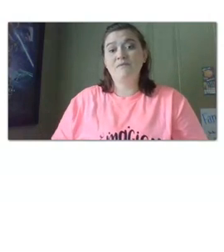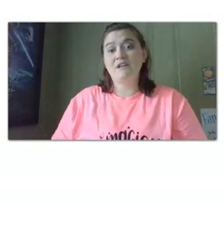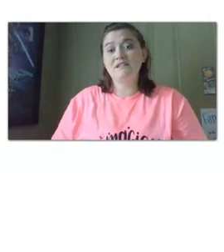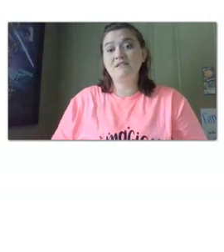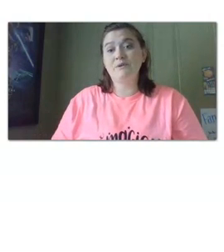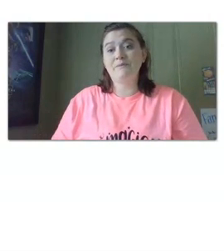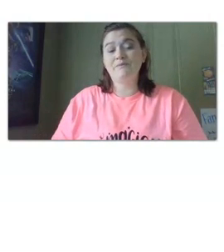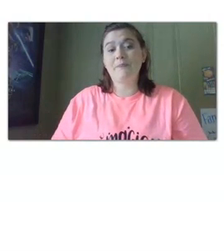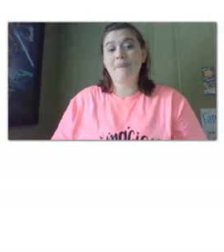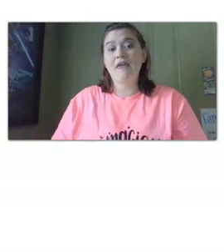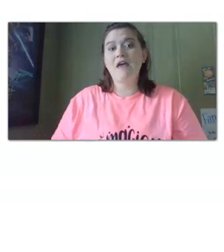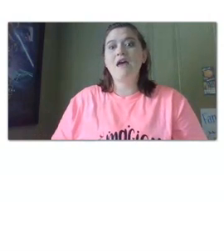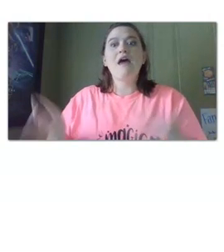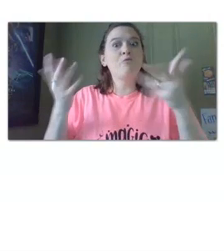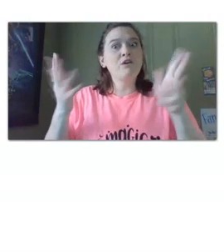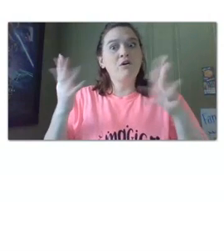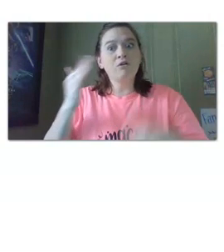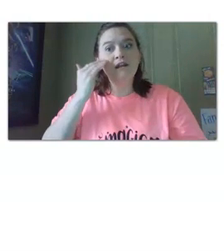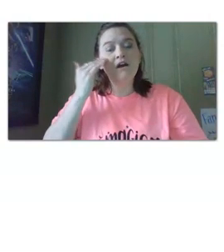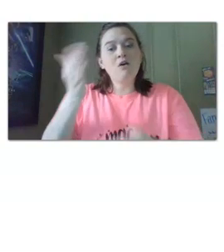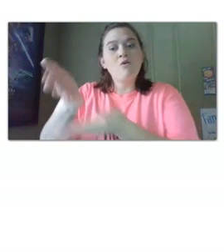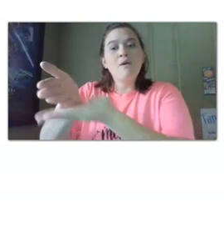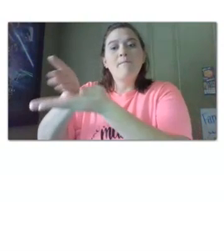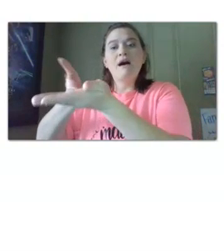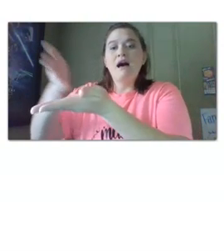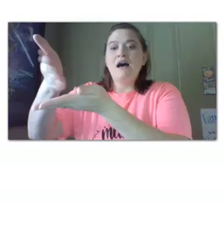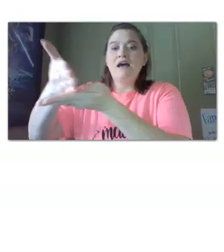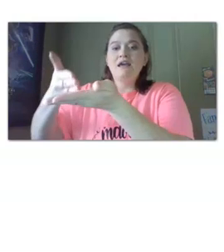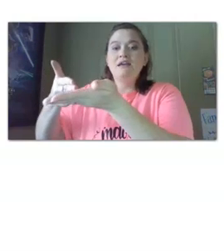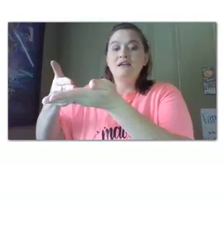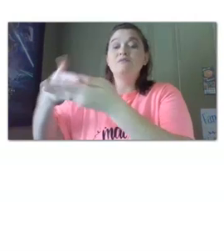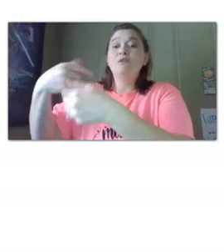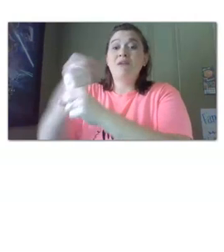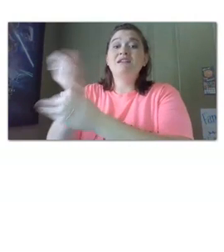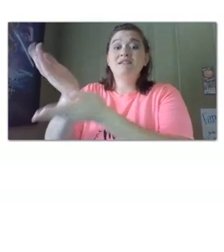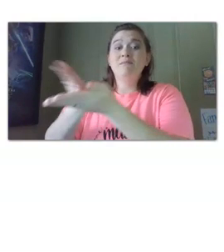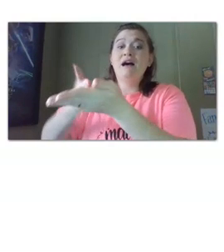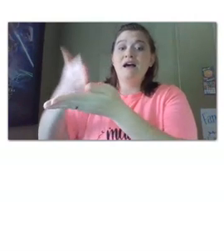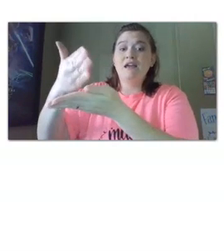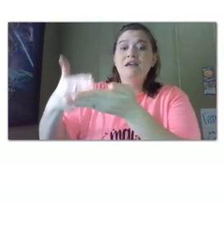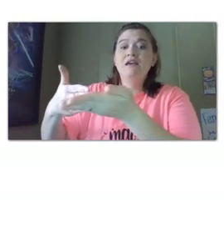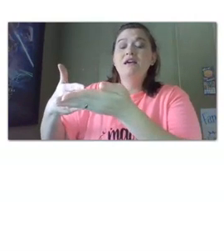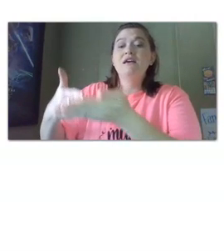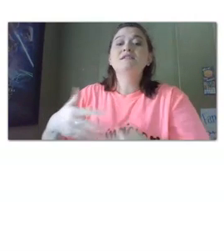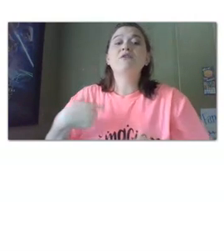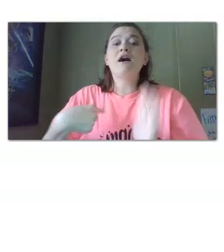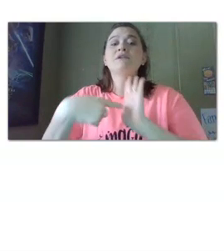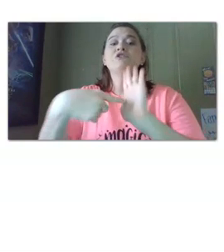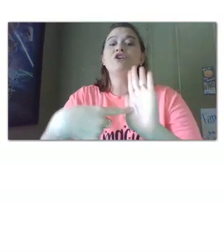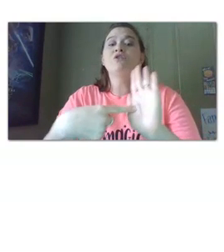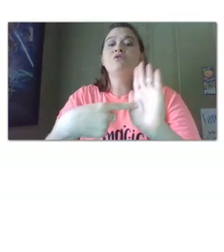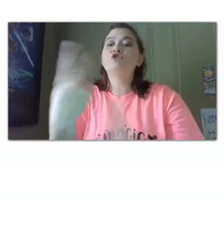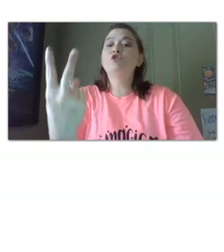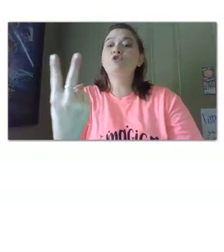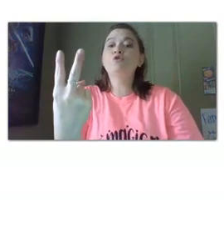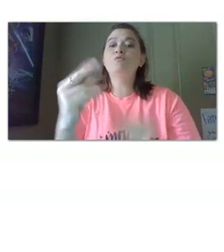that's this one and we already know pie because we made some pie so i'm